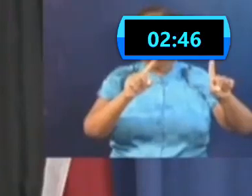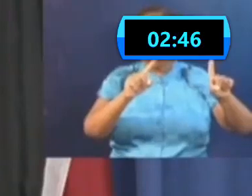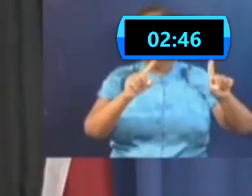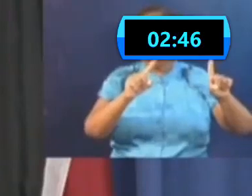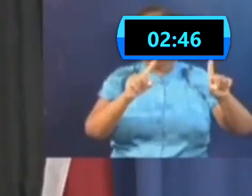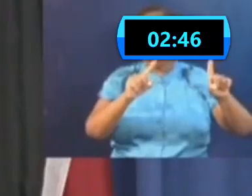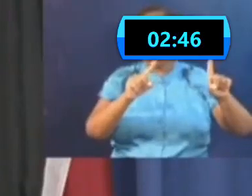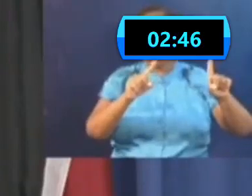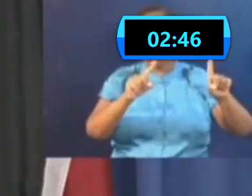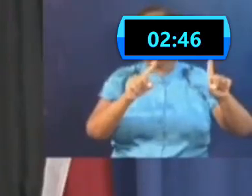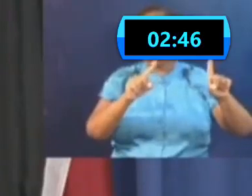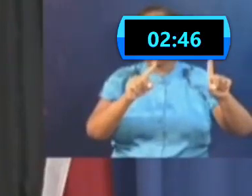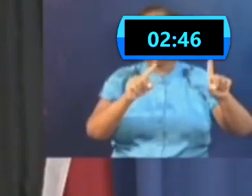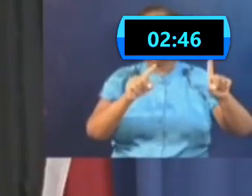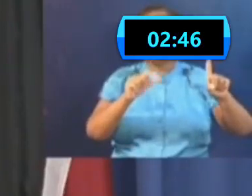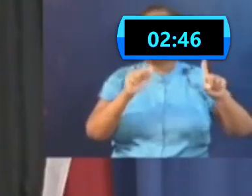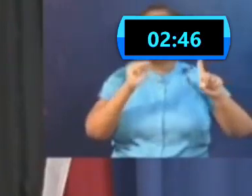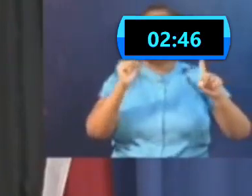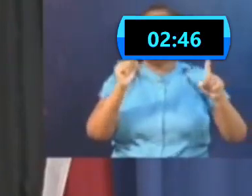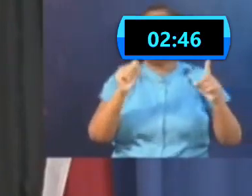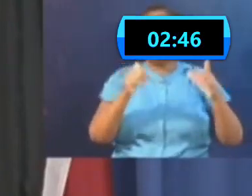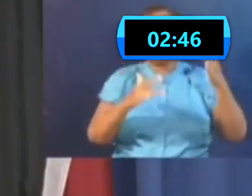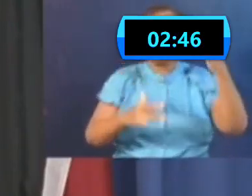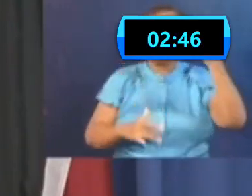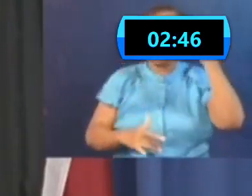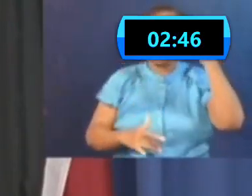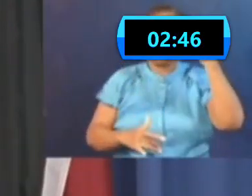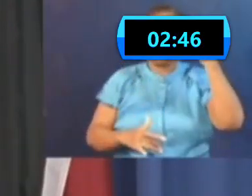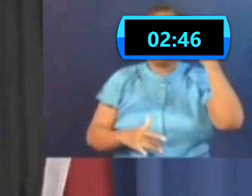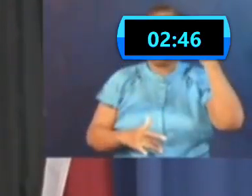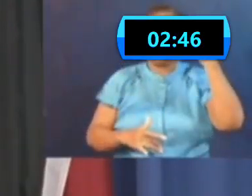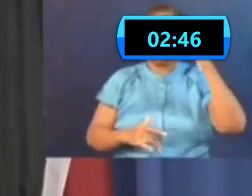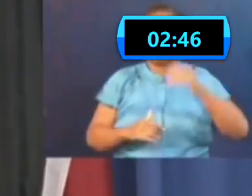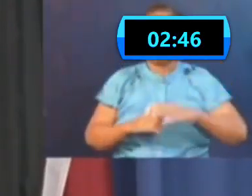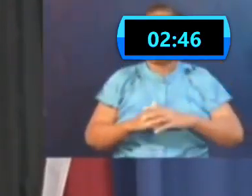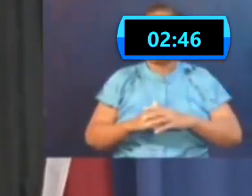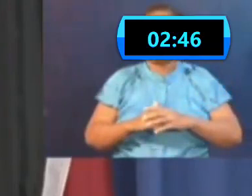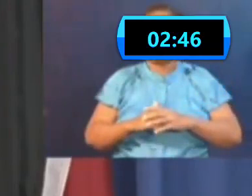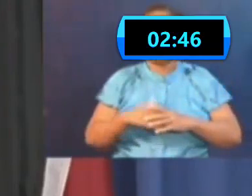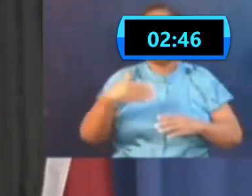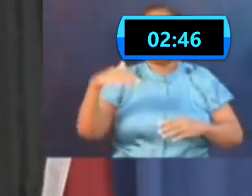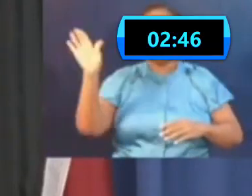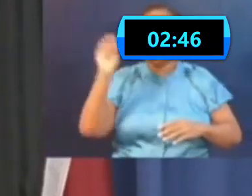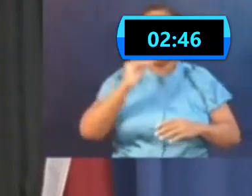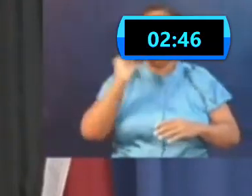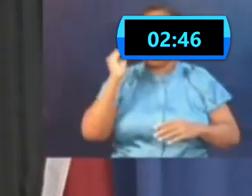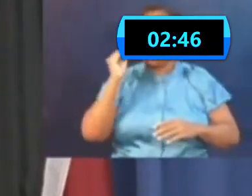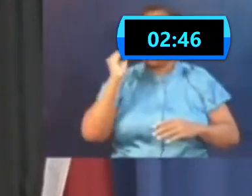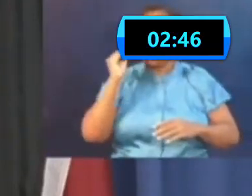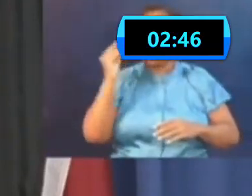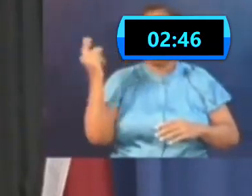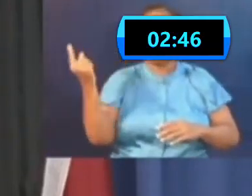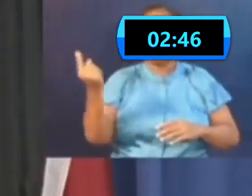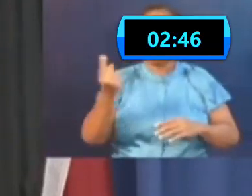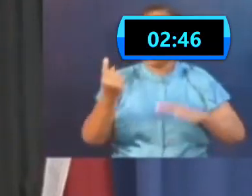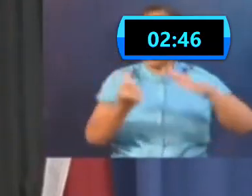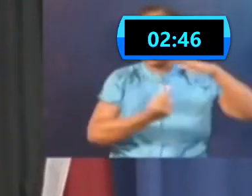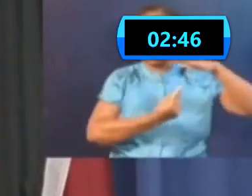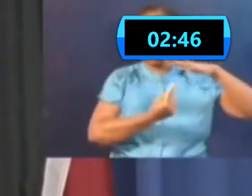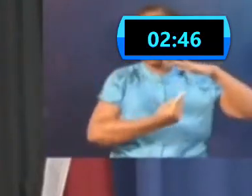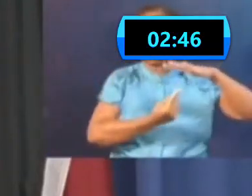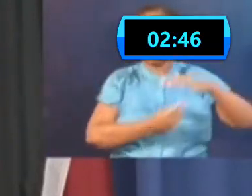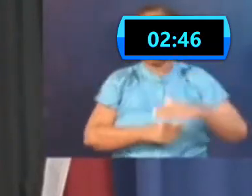will be mild individuals as well. So in terms of our discharge criteria for home isolation, which is slightly different,